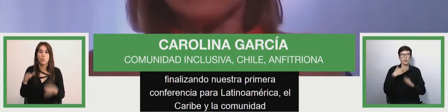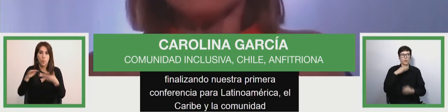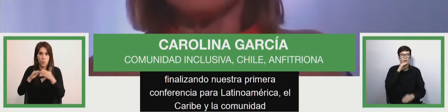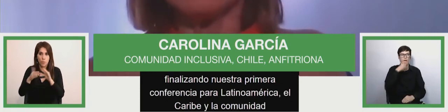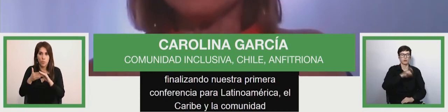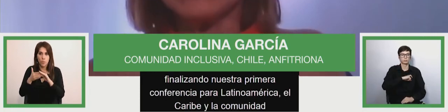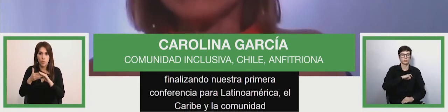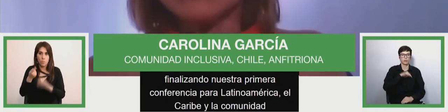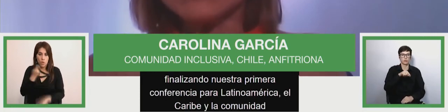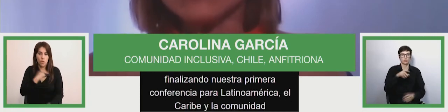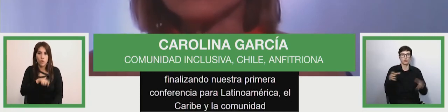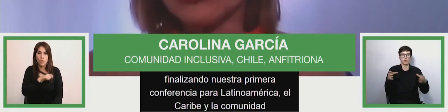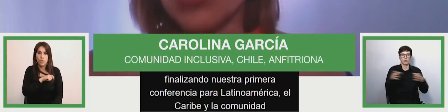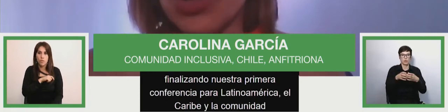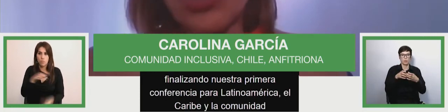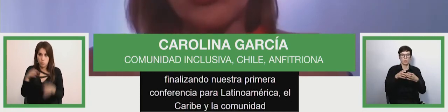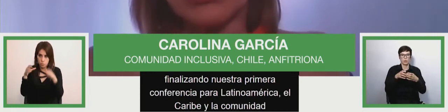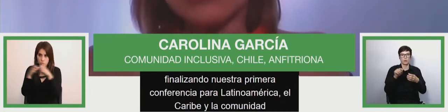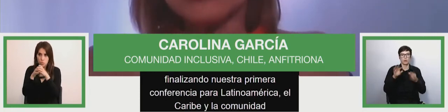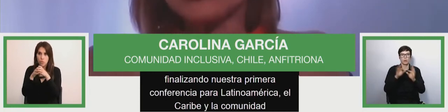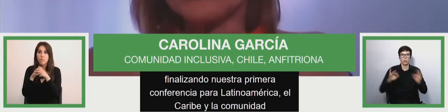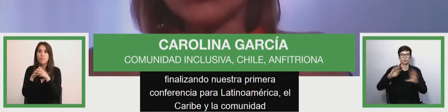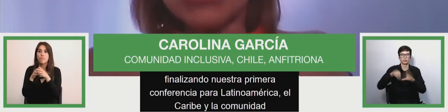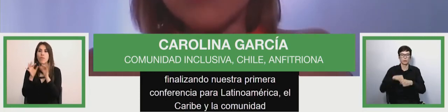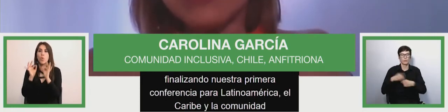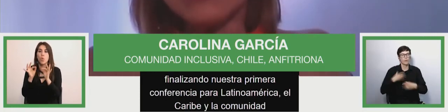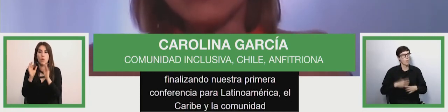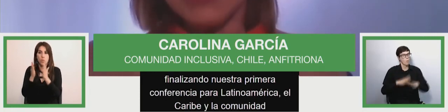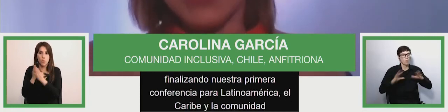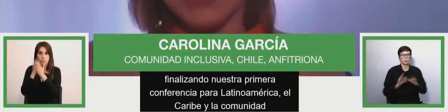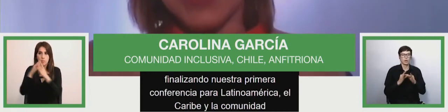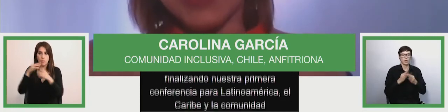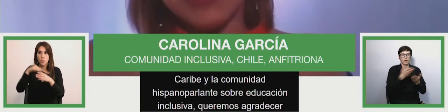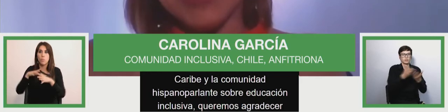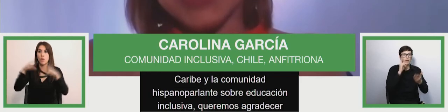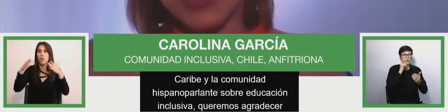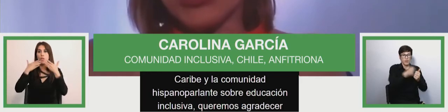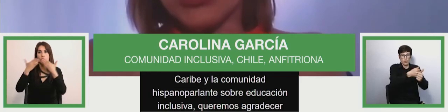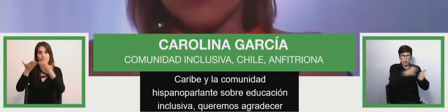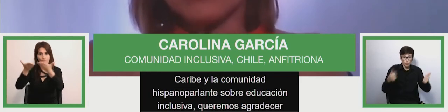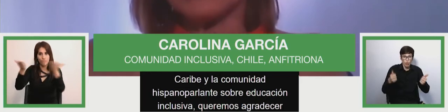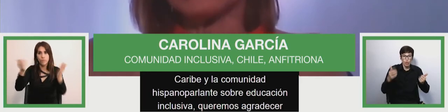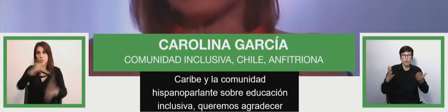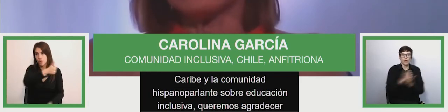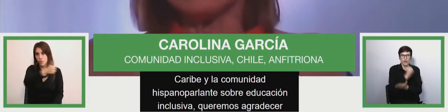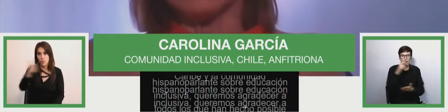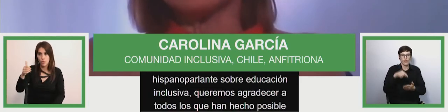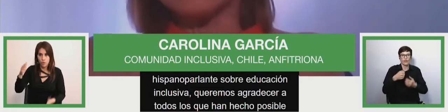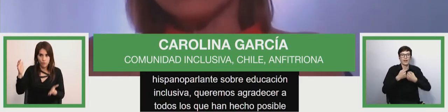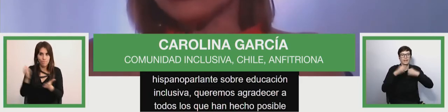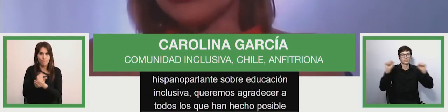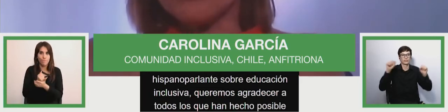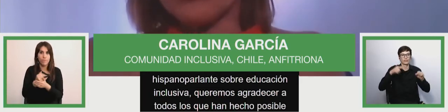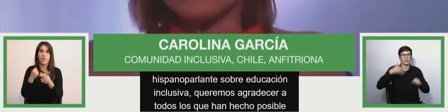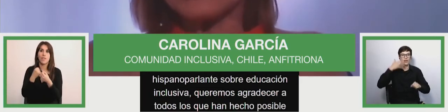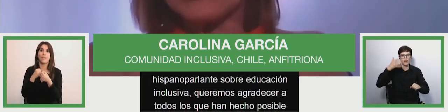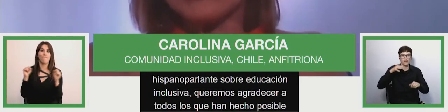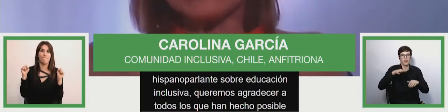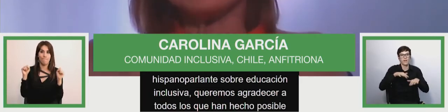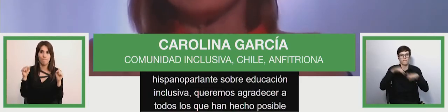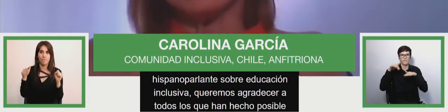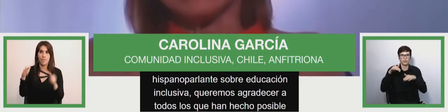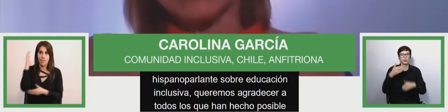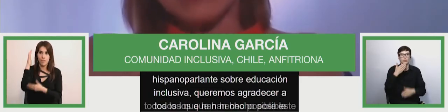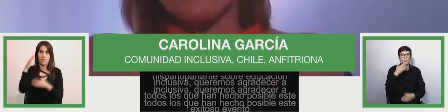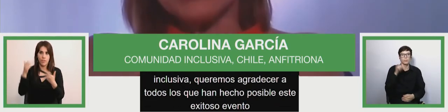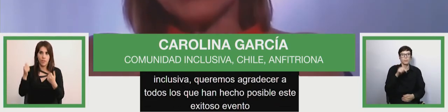inclusive education we want to thank everybody who that's made possible this successful event alta vision